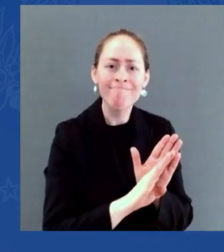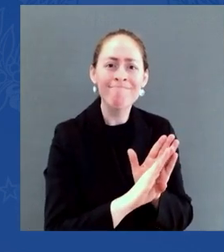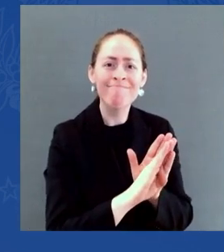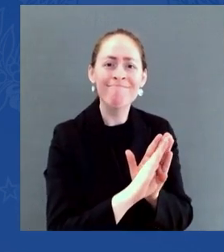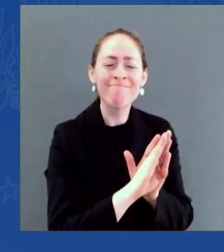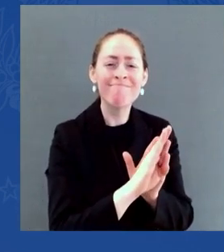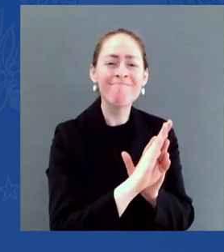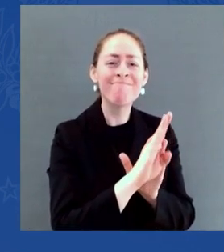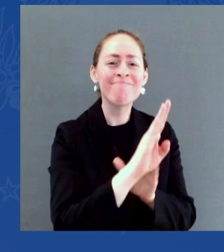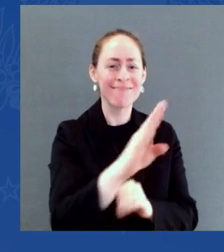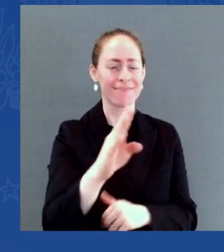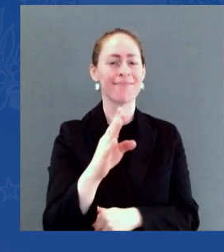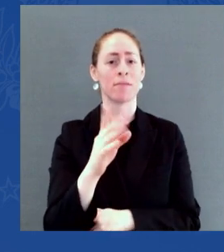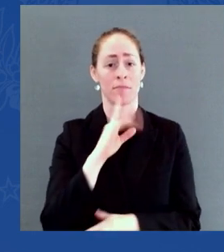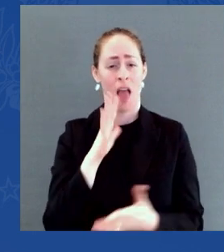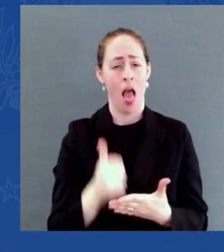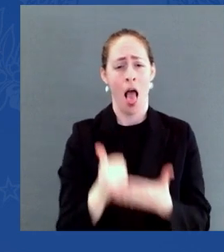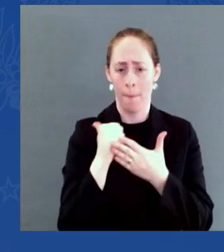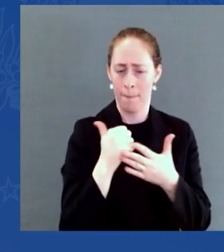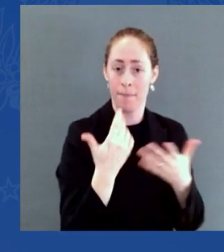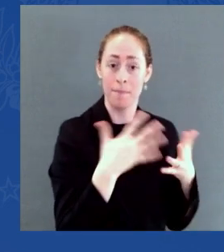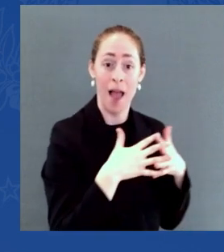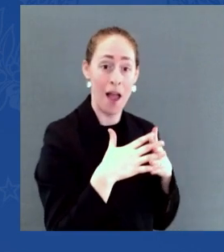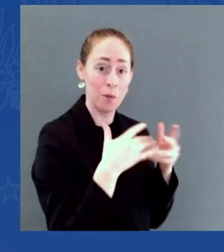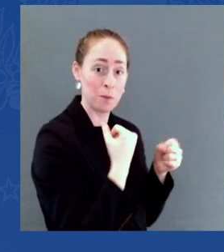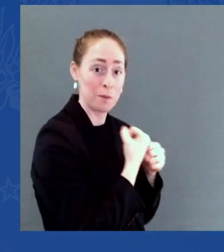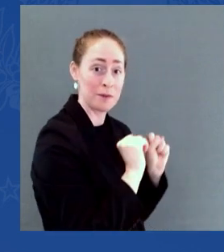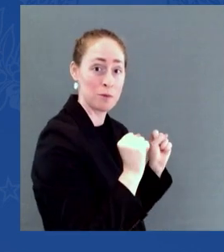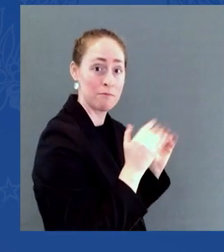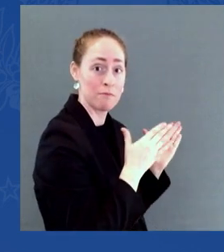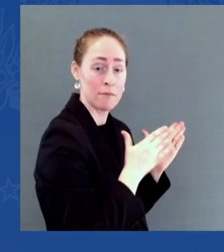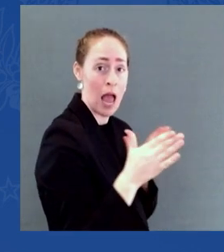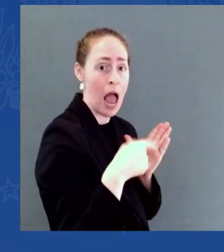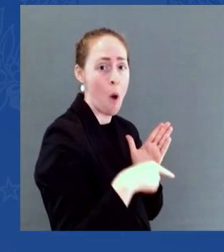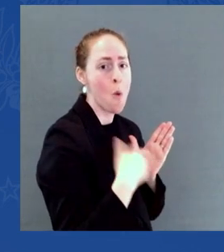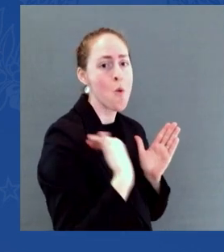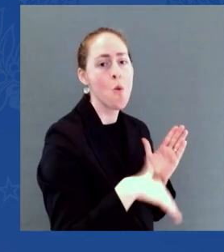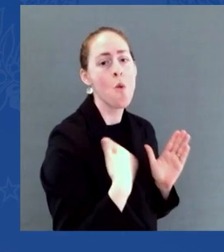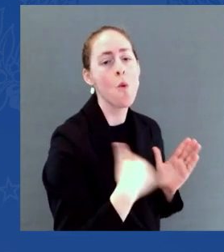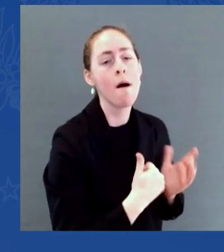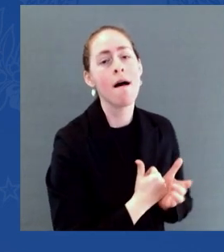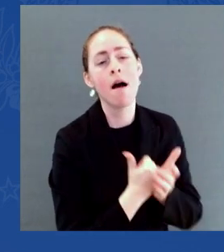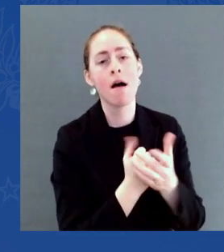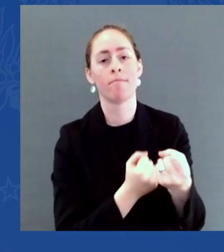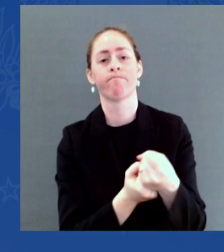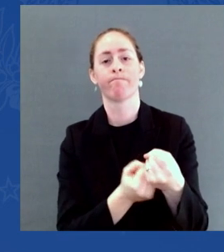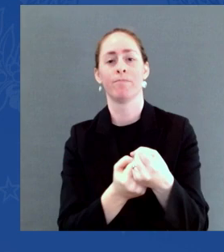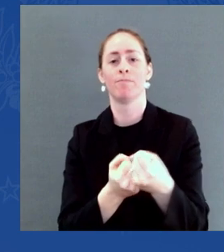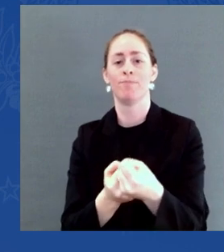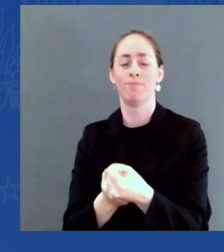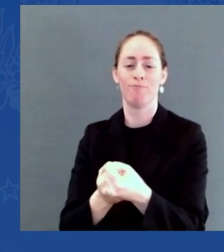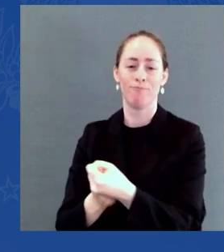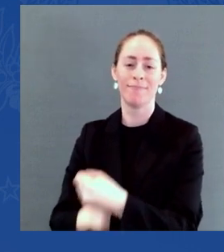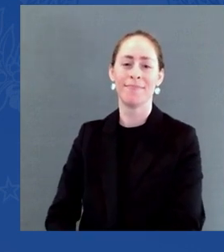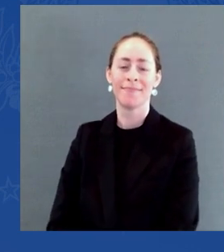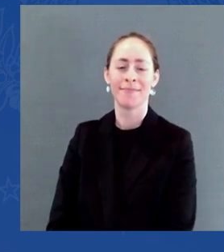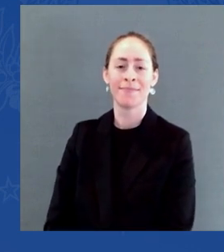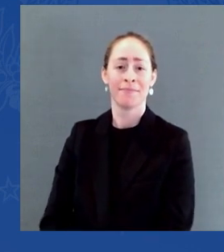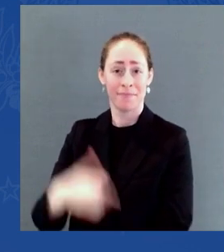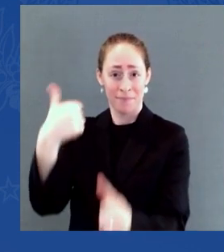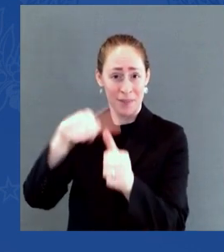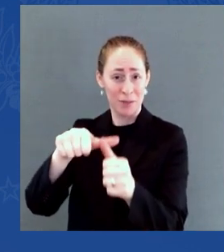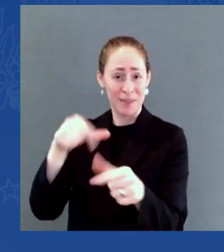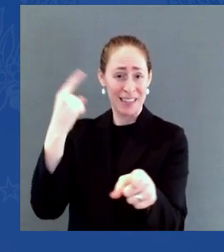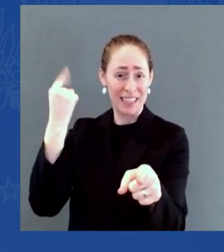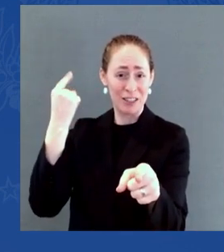Millions of children who spent last Christmas in poverty will not bear that burden this holiday season. And the Treasury Secretary